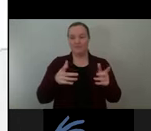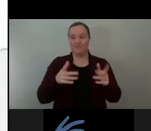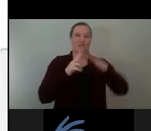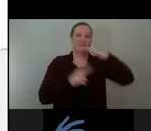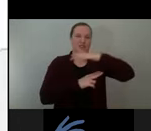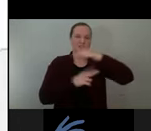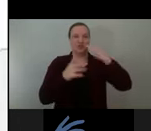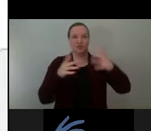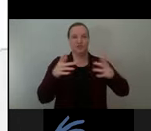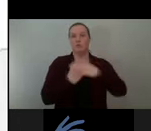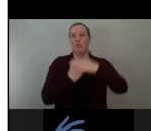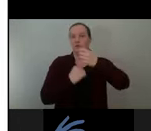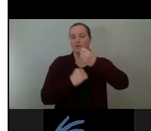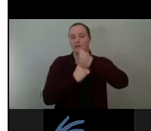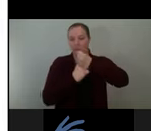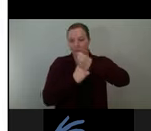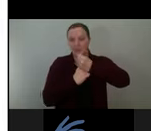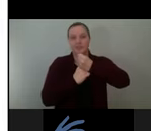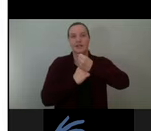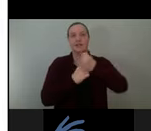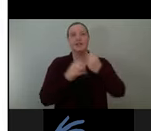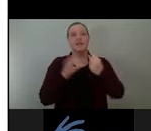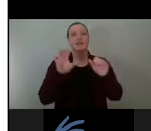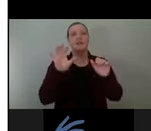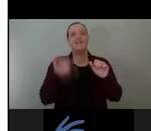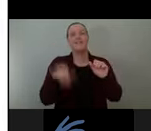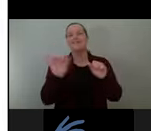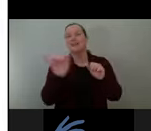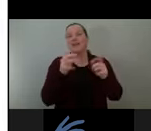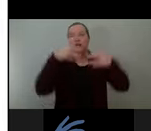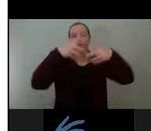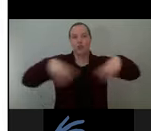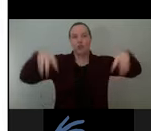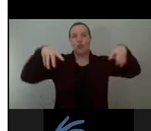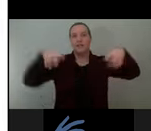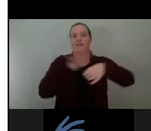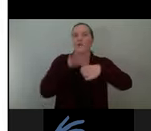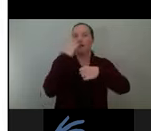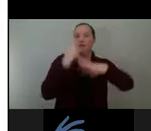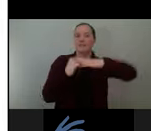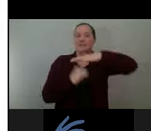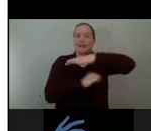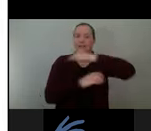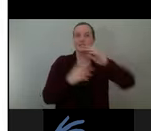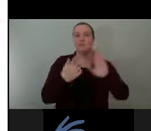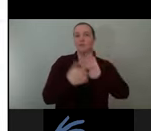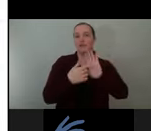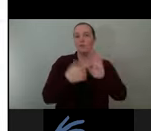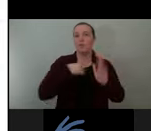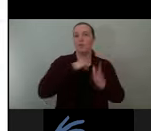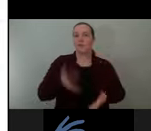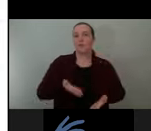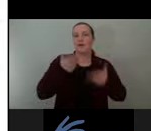curtains drawn back on stage. We're proposing that the bends are painted in vibrant blue and wrapped in chrome gradient